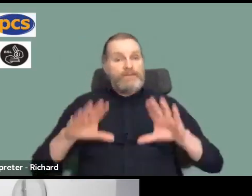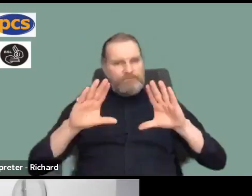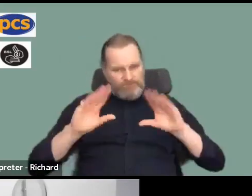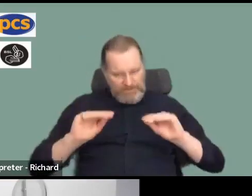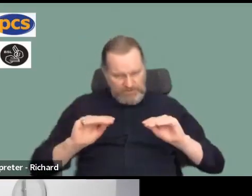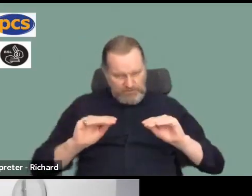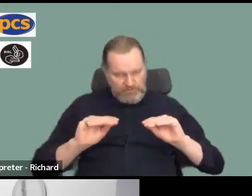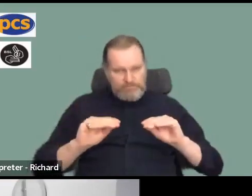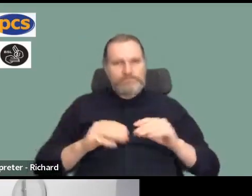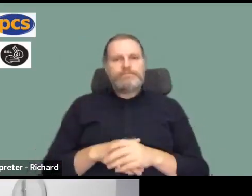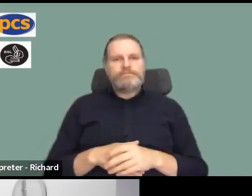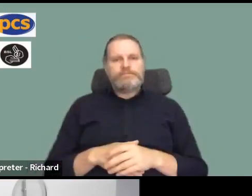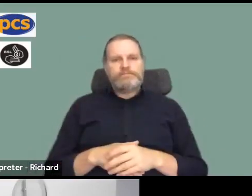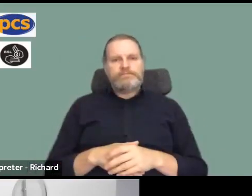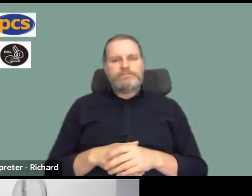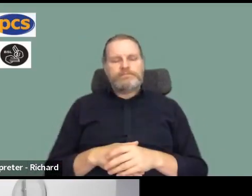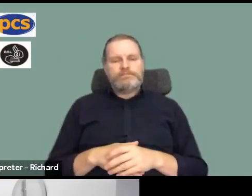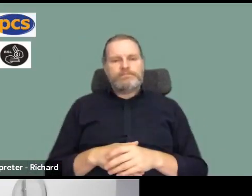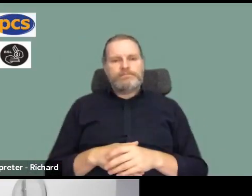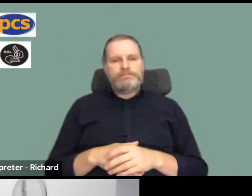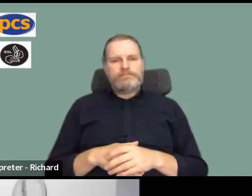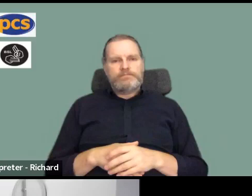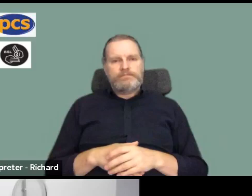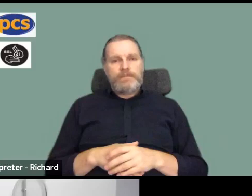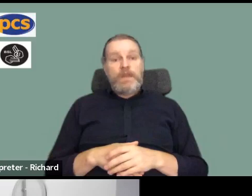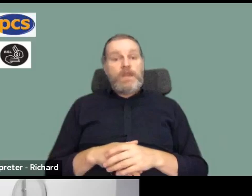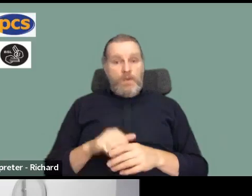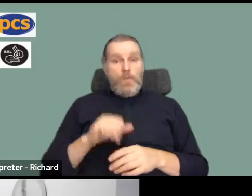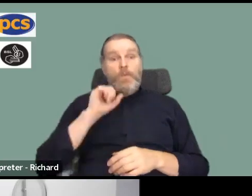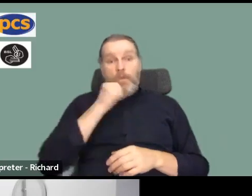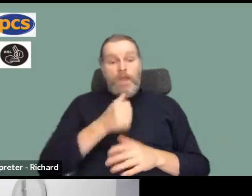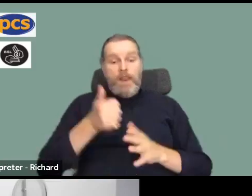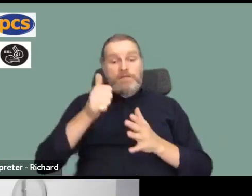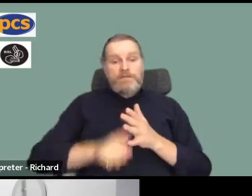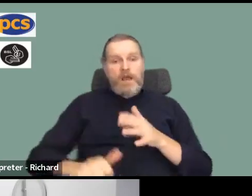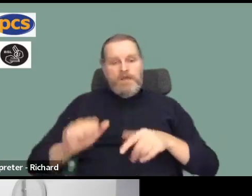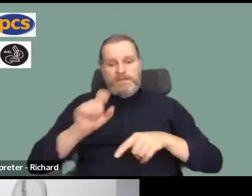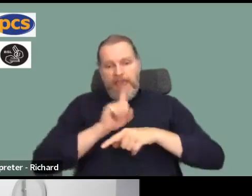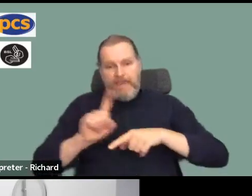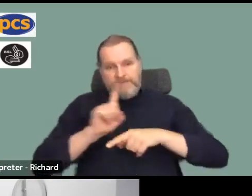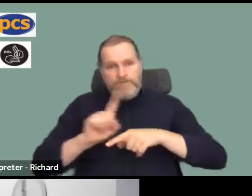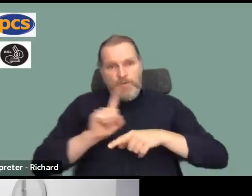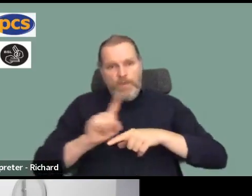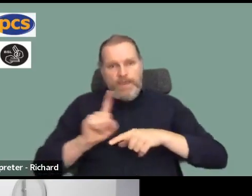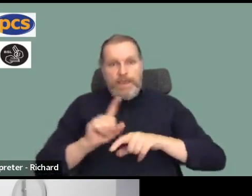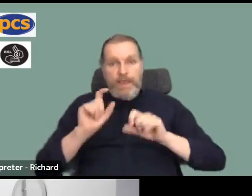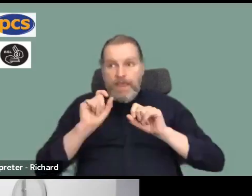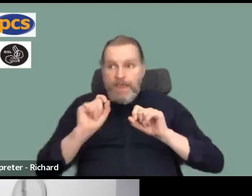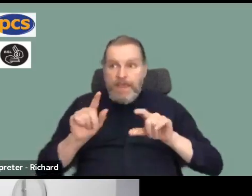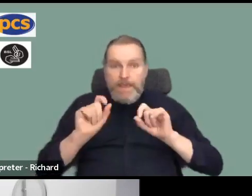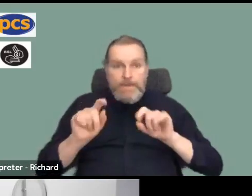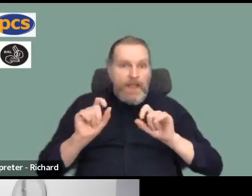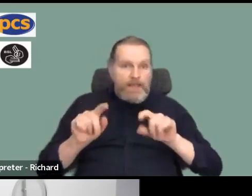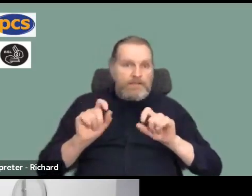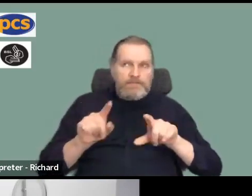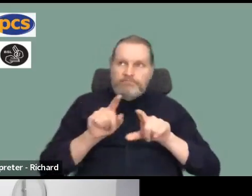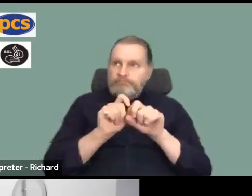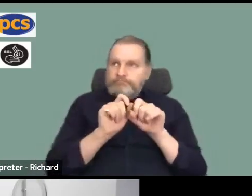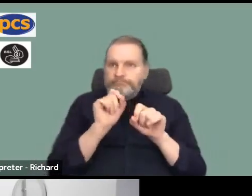point Fran we will shortly be sending weekly emails out to our reps to remind people what it is that they can be doing